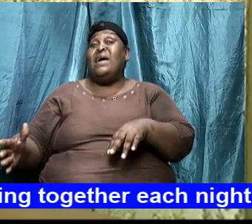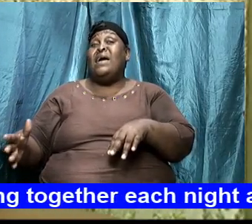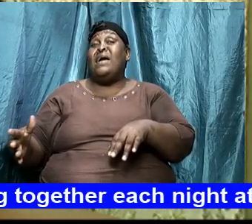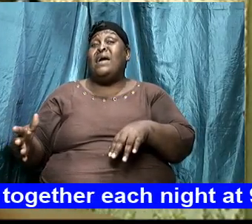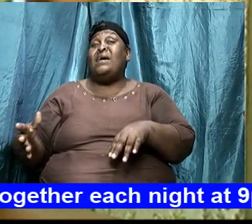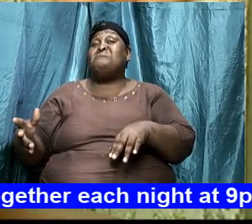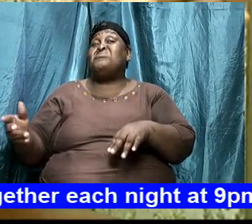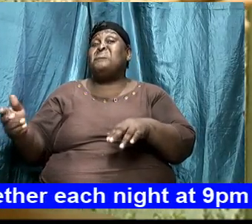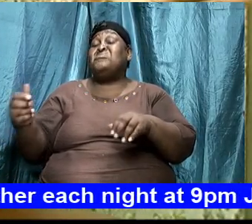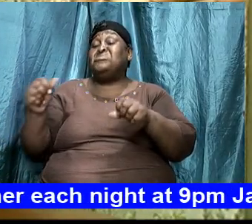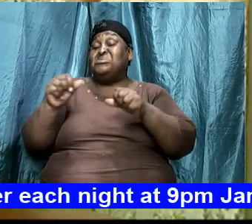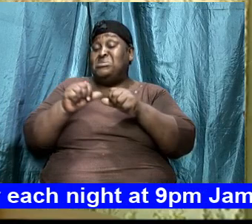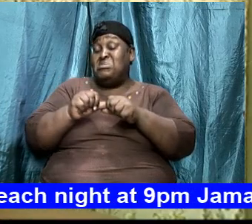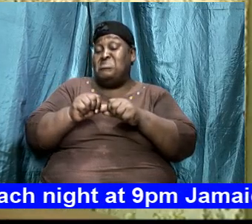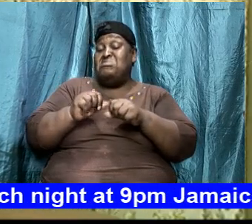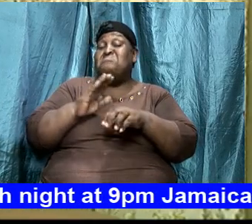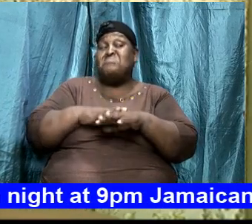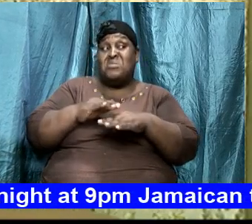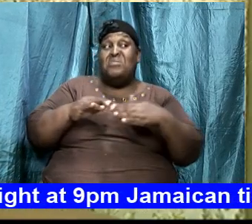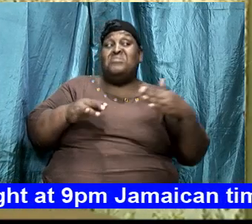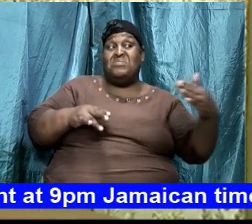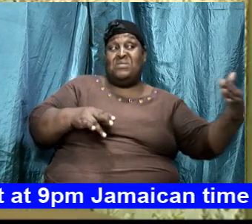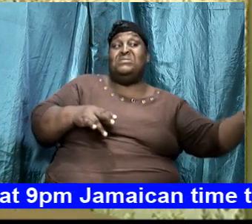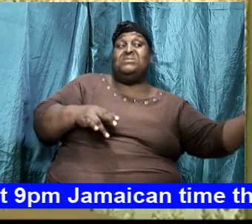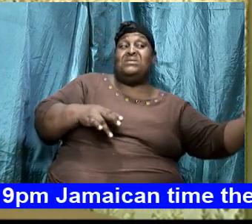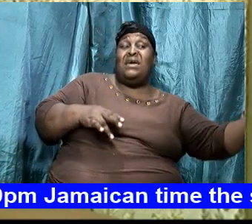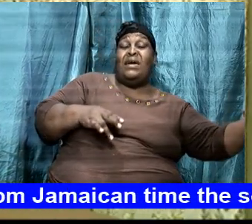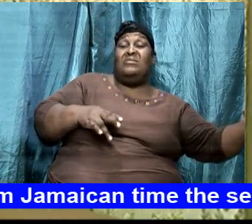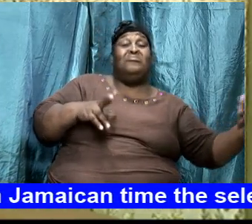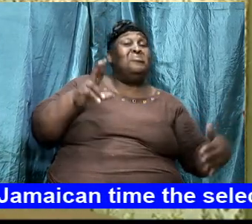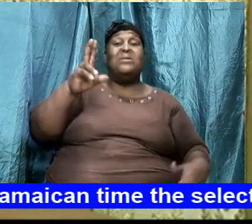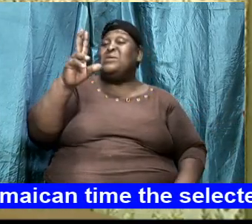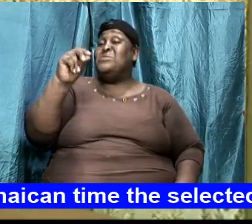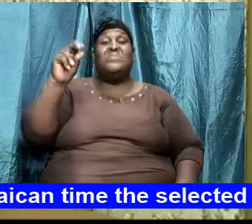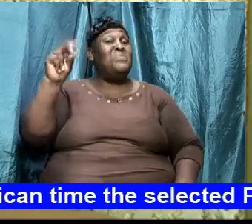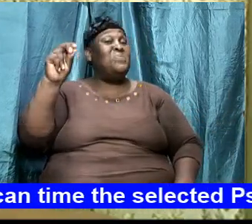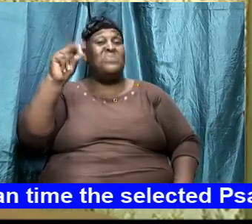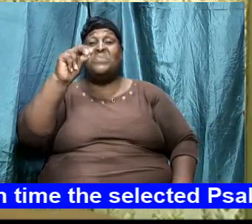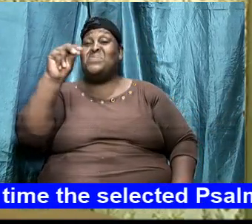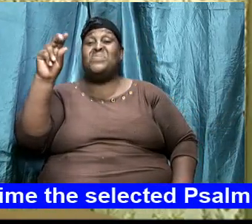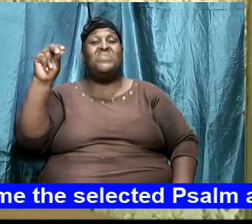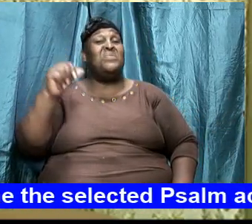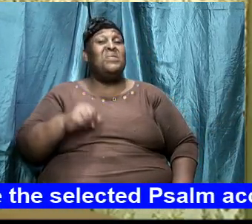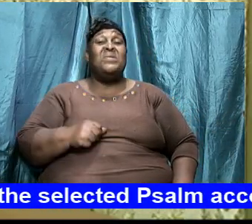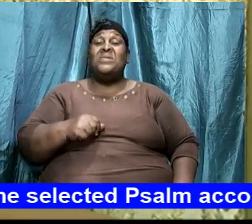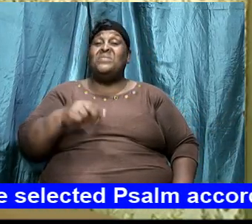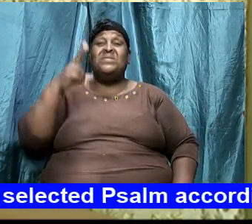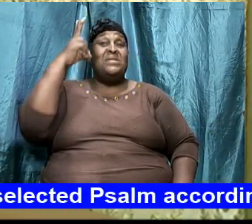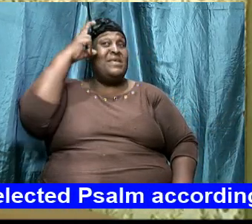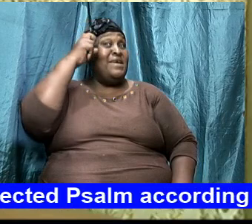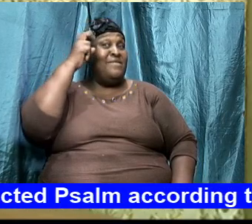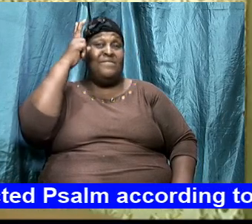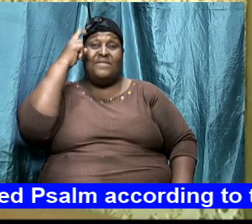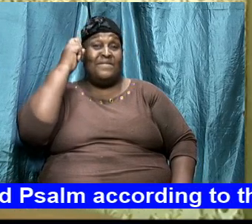avoid the other side you are making a sad mistake I am going to tell you that the adversary